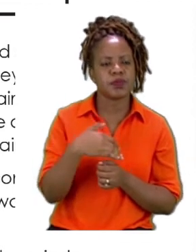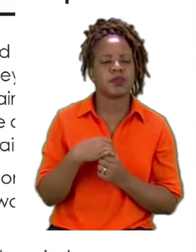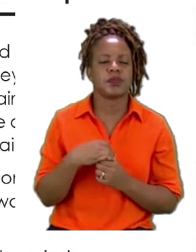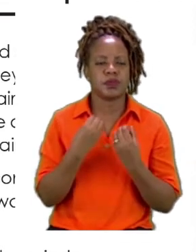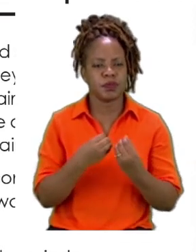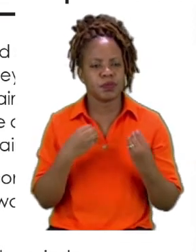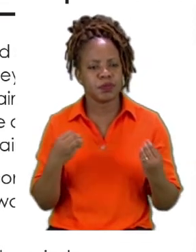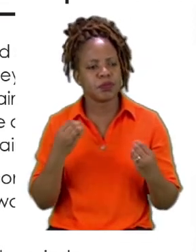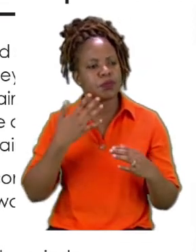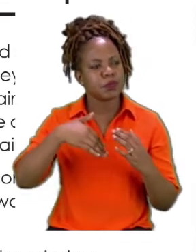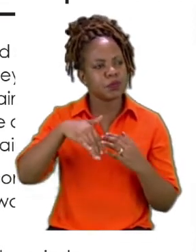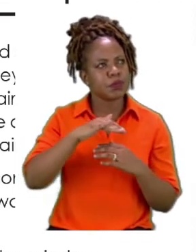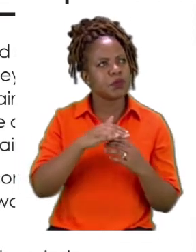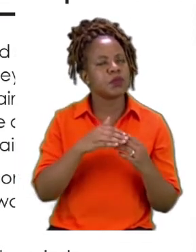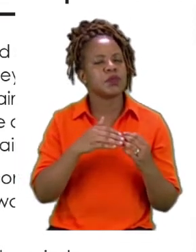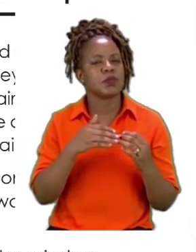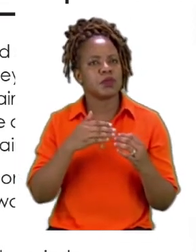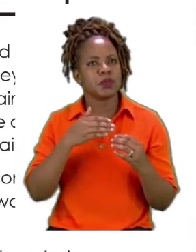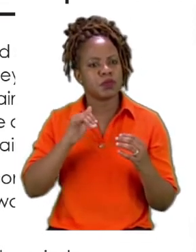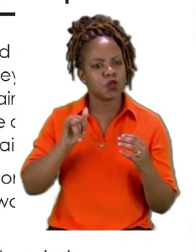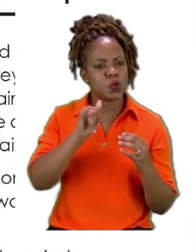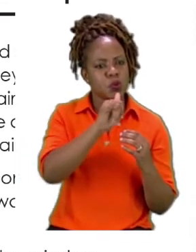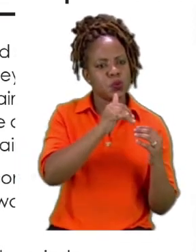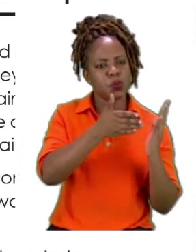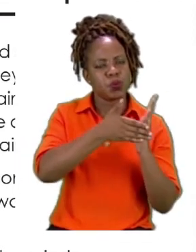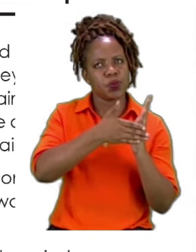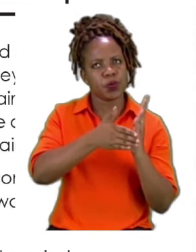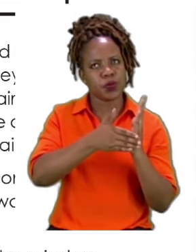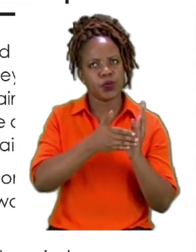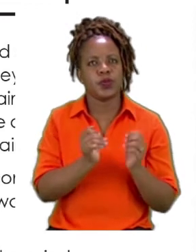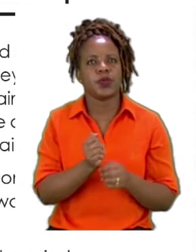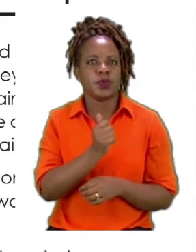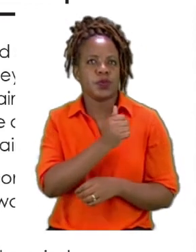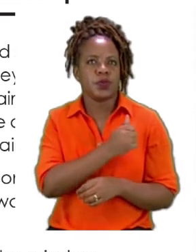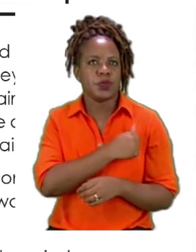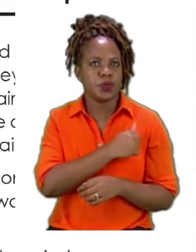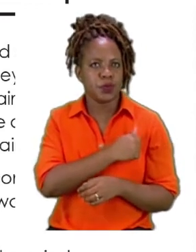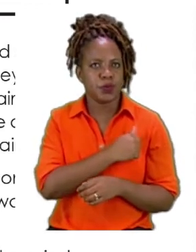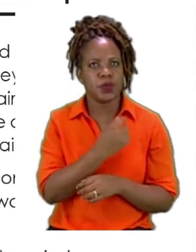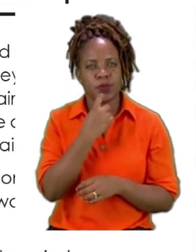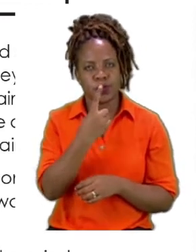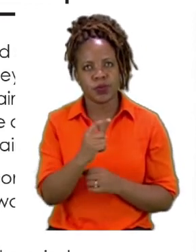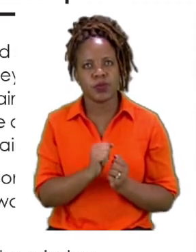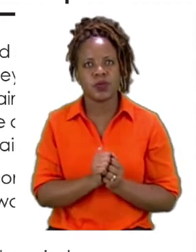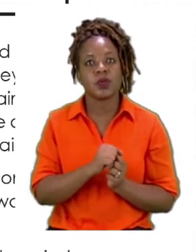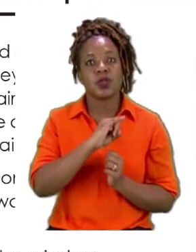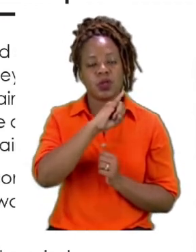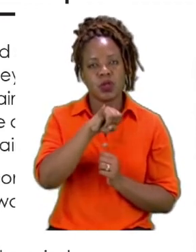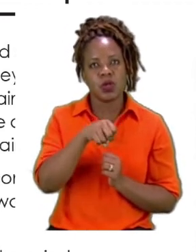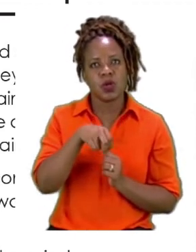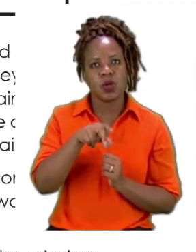let's go to the departure gate. Mother said. Juliana was